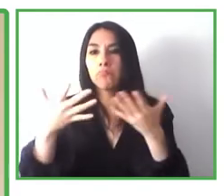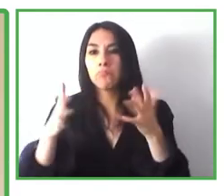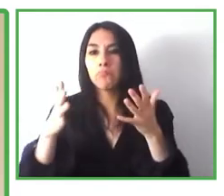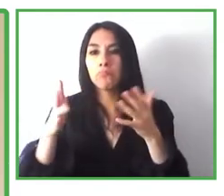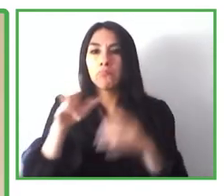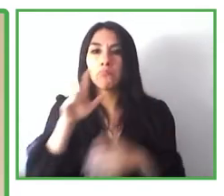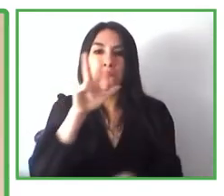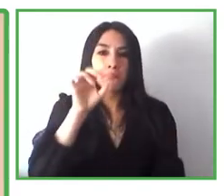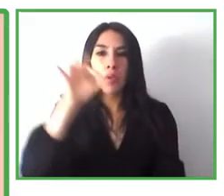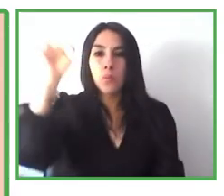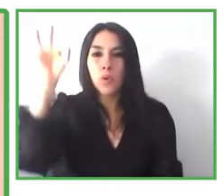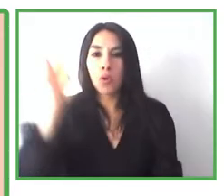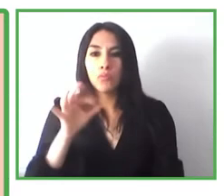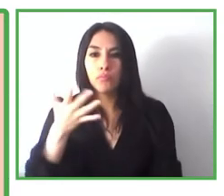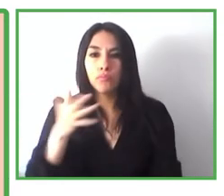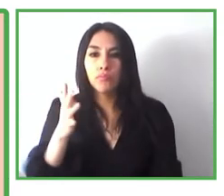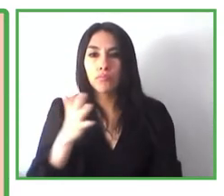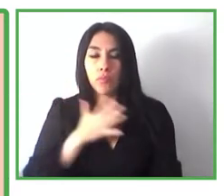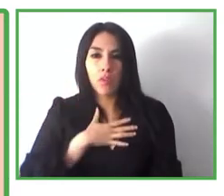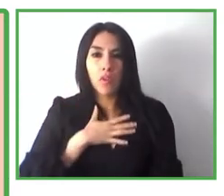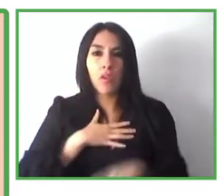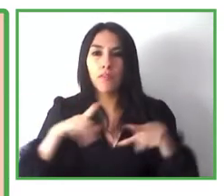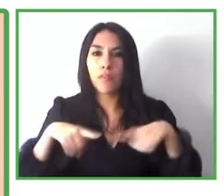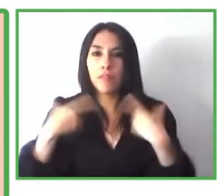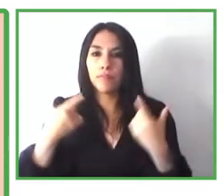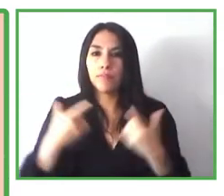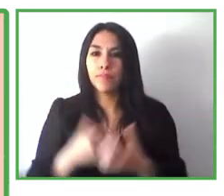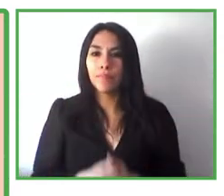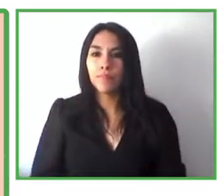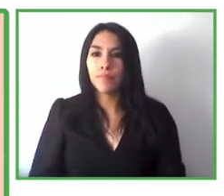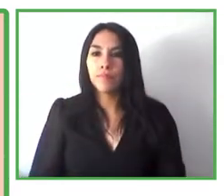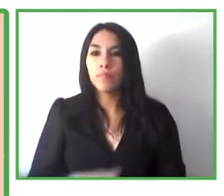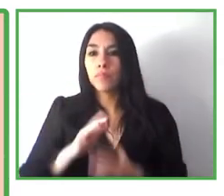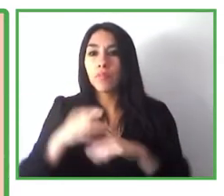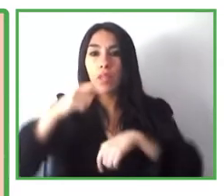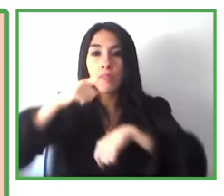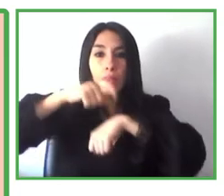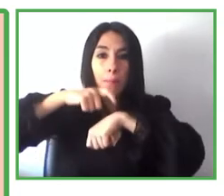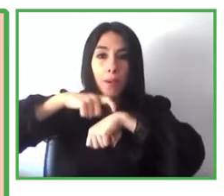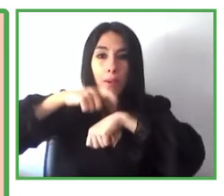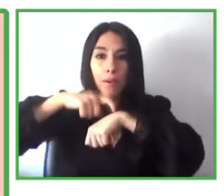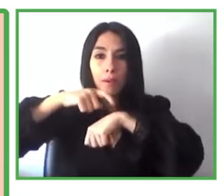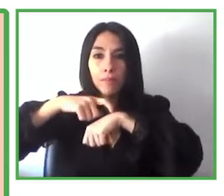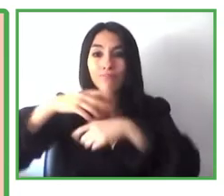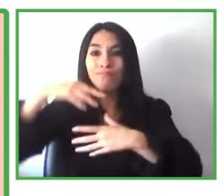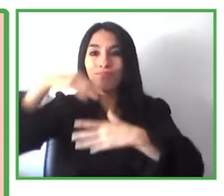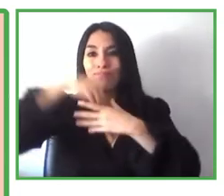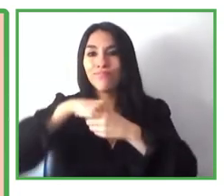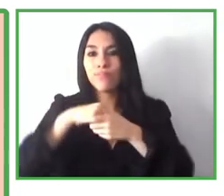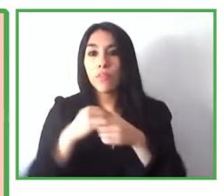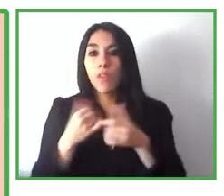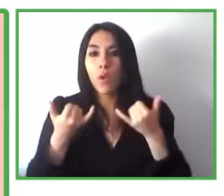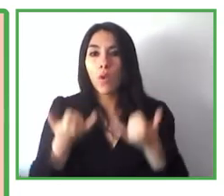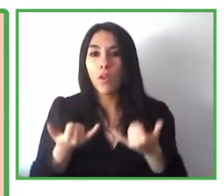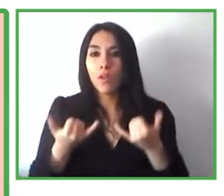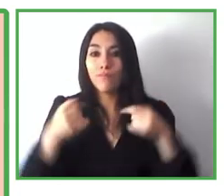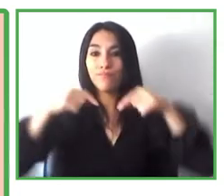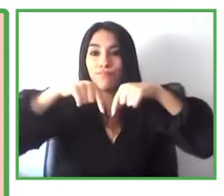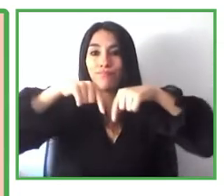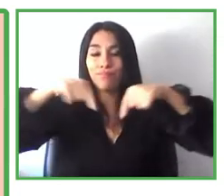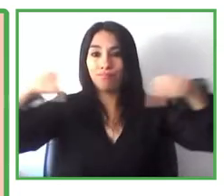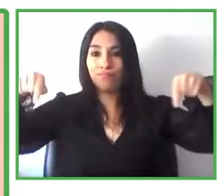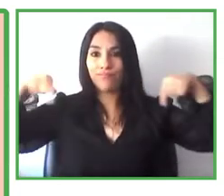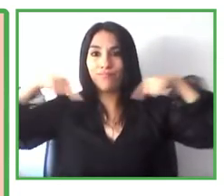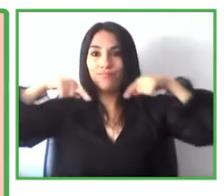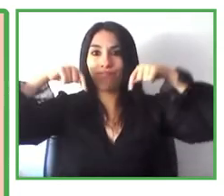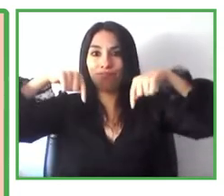% of our life. Therefore, we are at all times in direct contact with interior design in all these spaces.